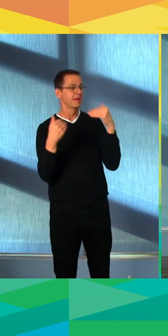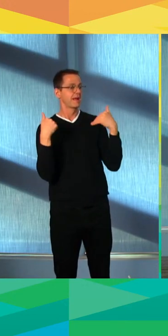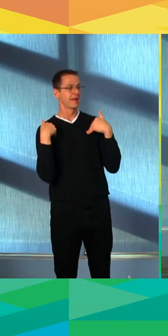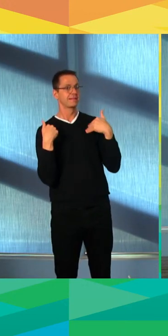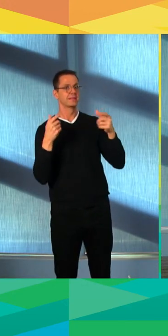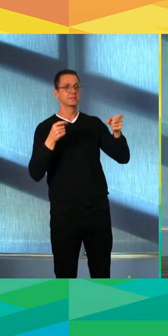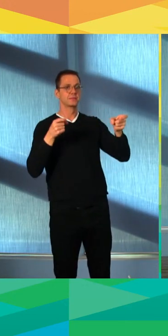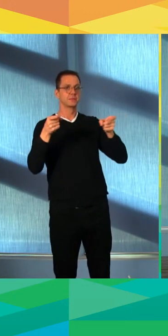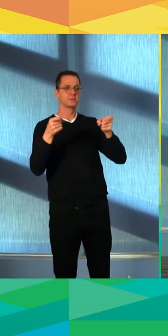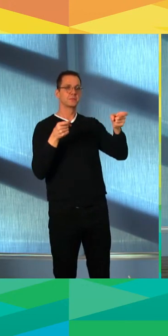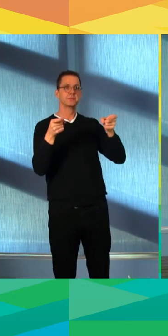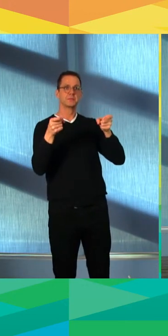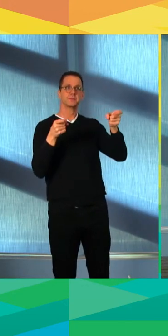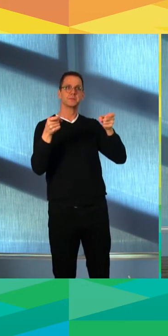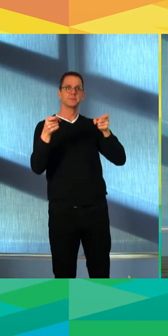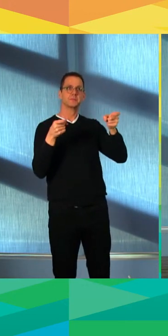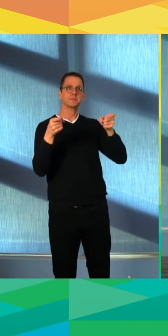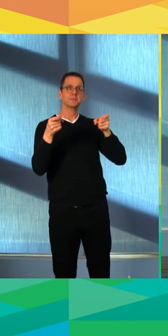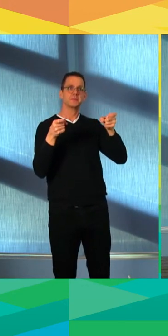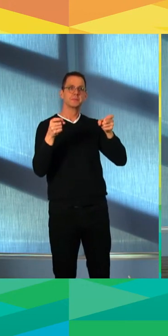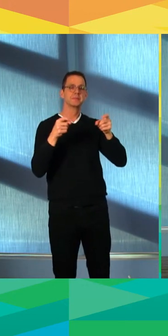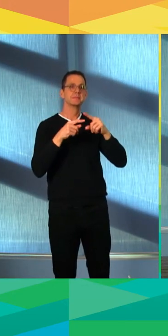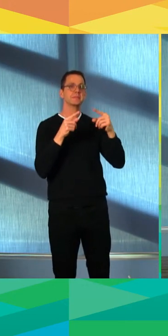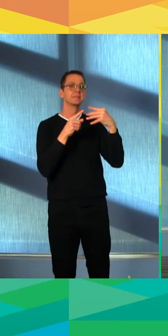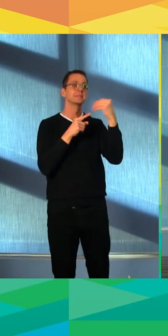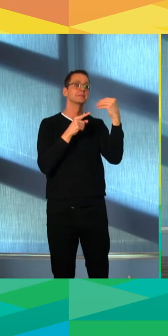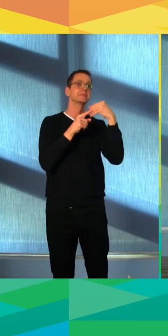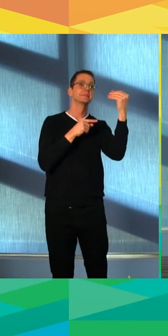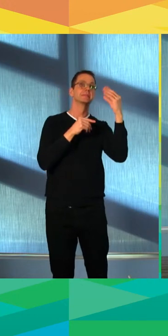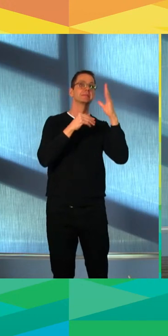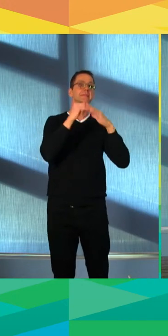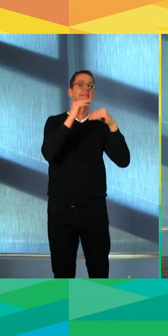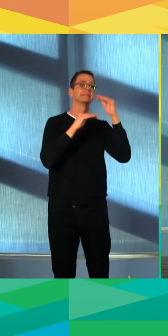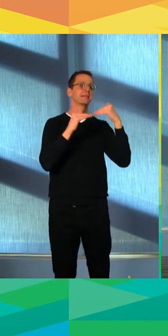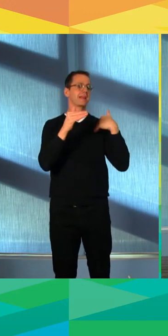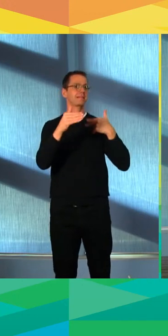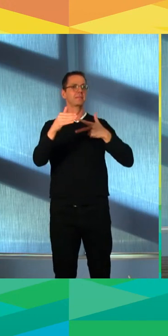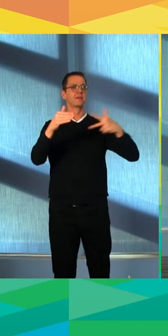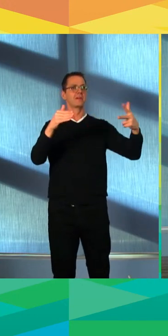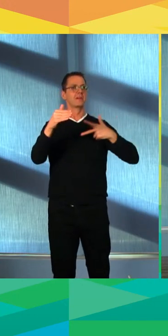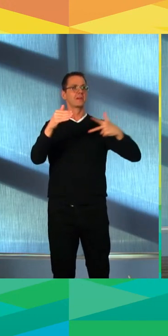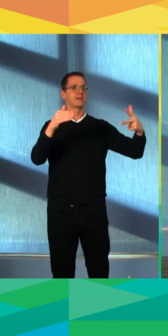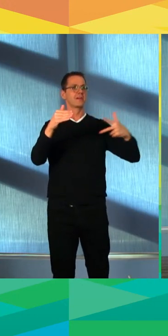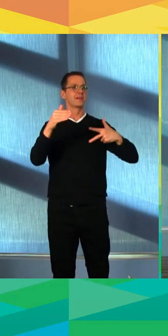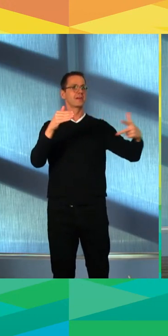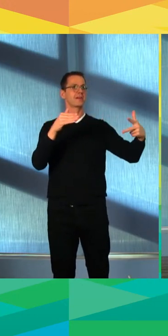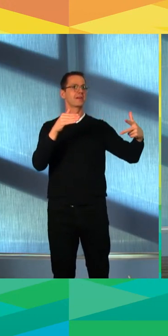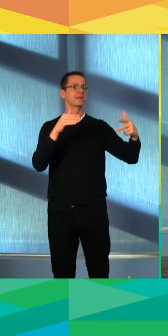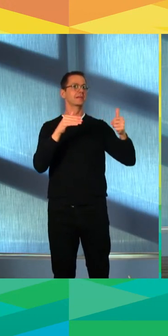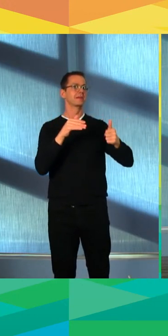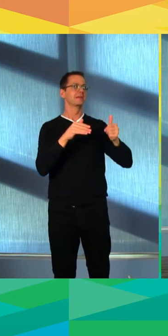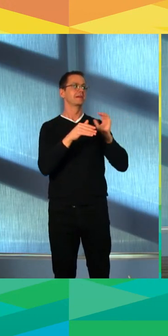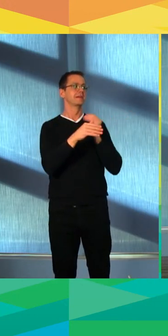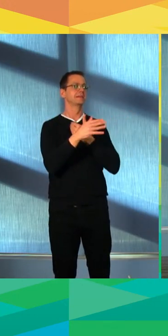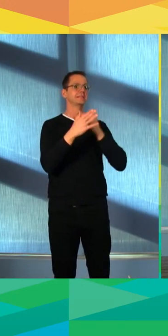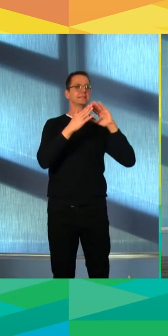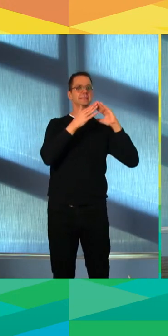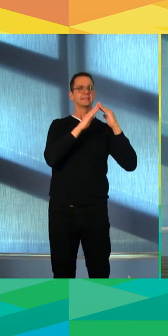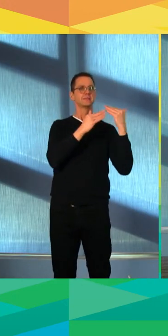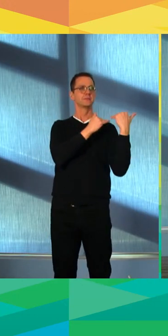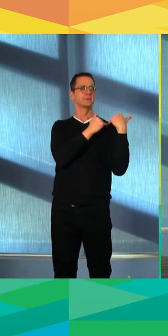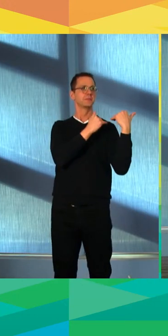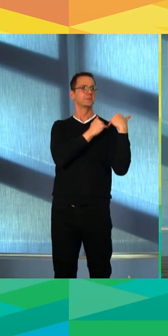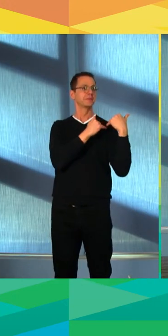comfortable as they wait for their vaccination. So great collaboration there and we're ready to go whenever the province is ready to go. And